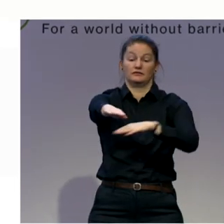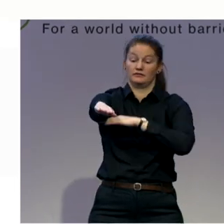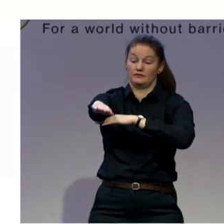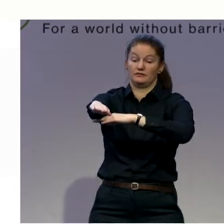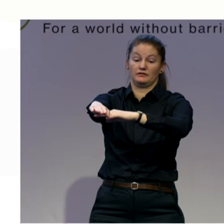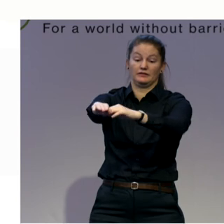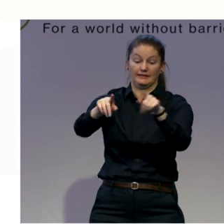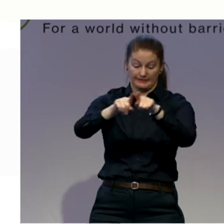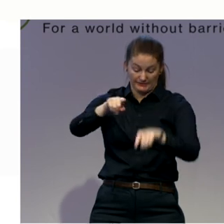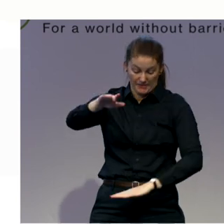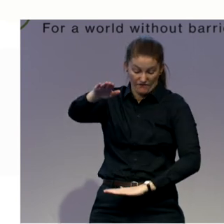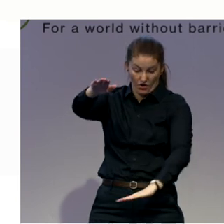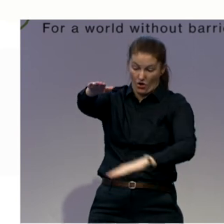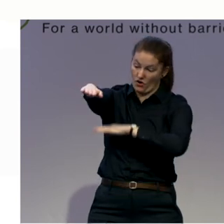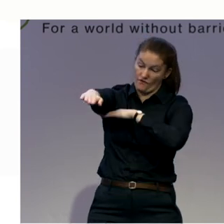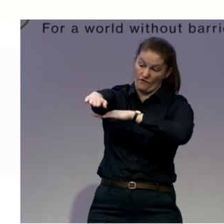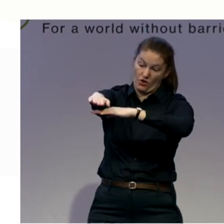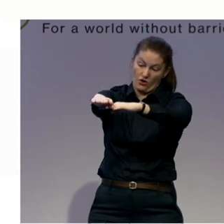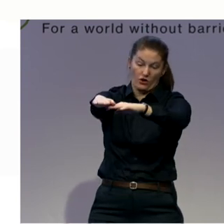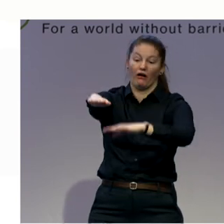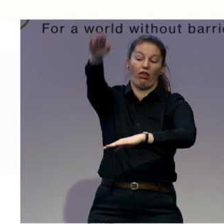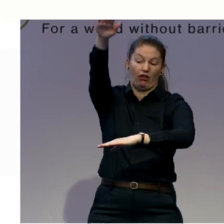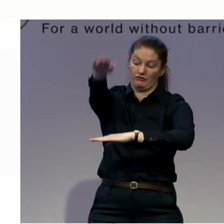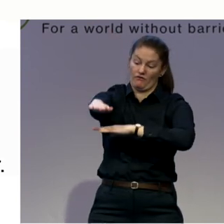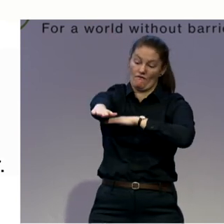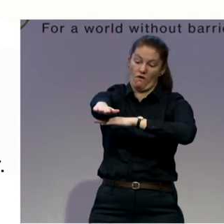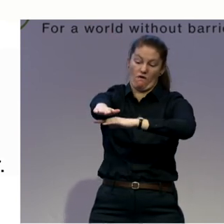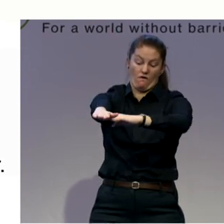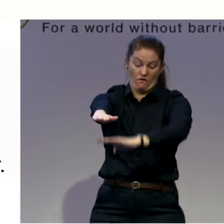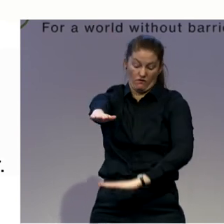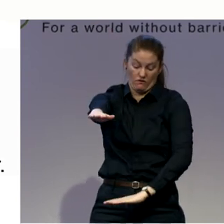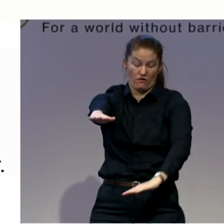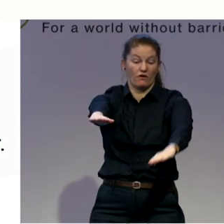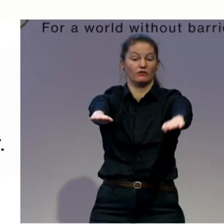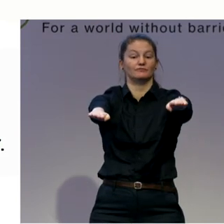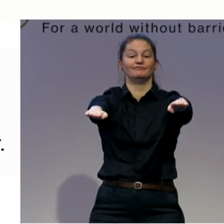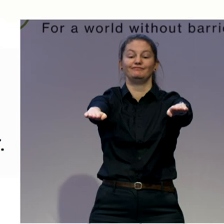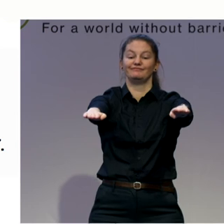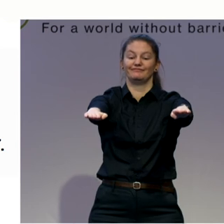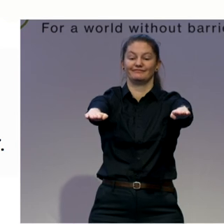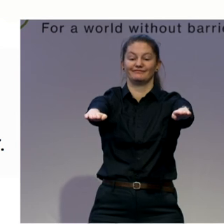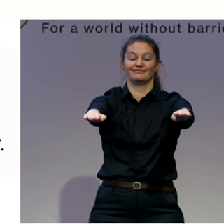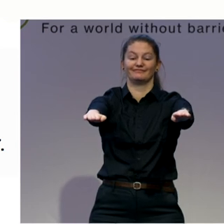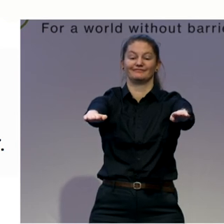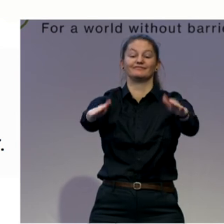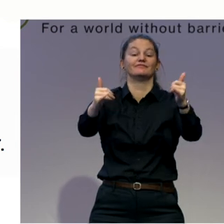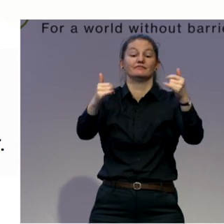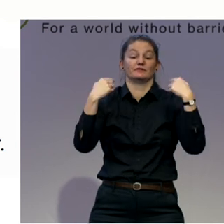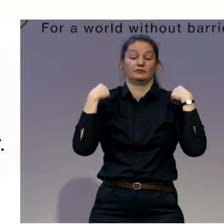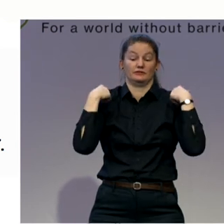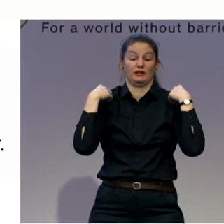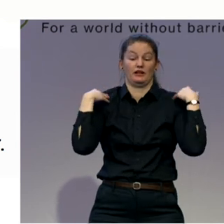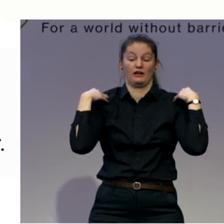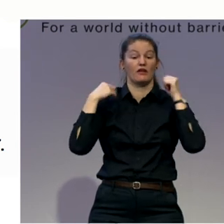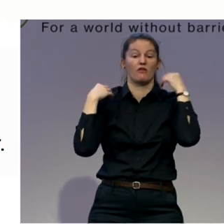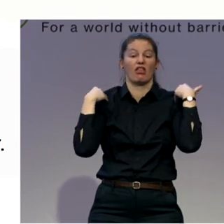probably your neighbor if it's possible. So try to feel it. So move your shoulders super down